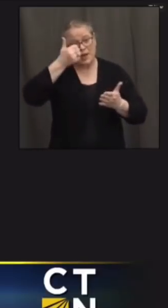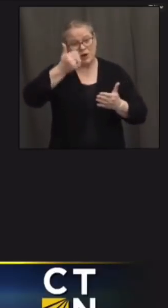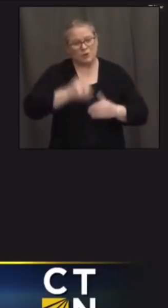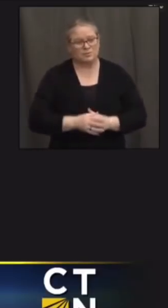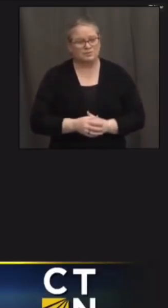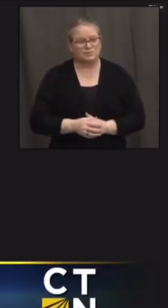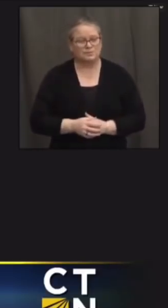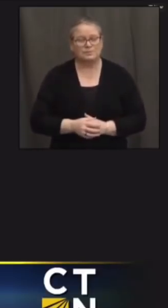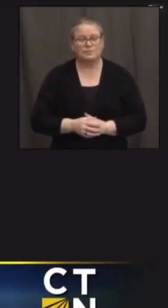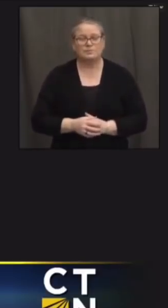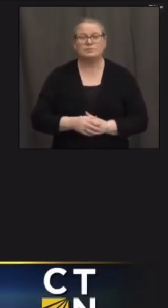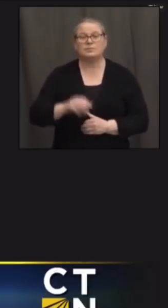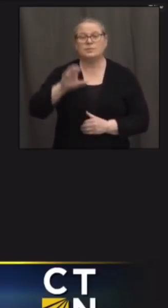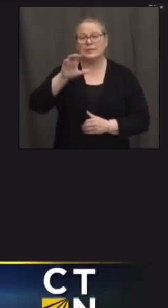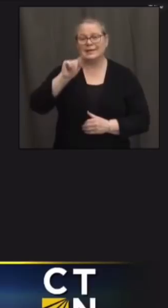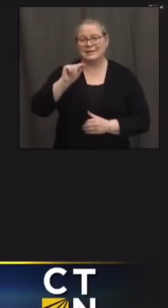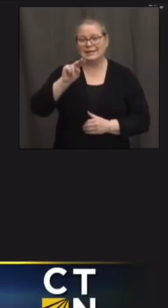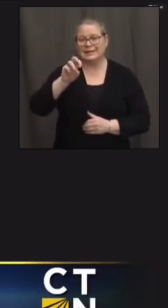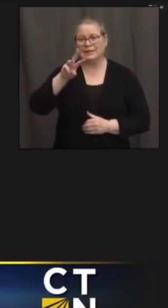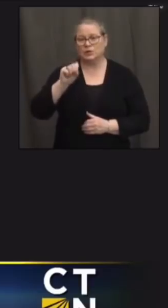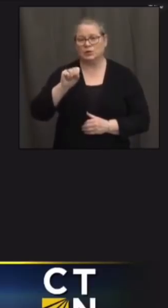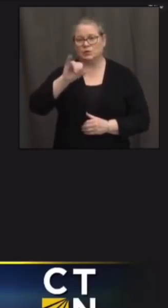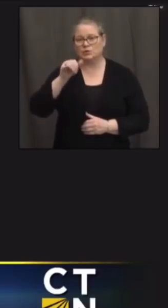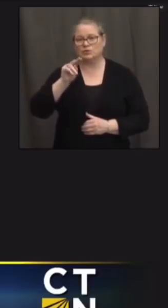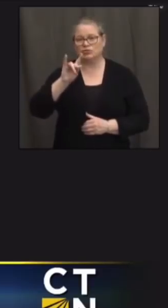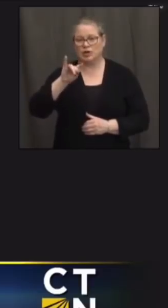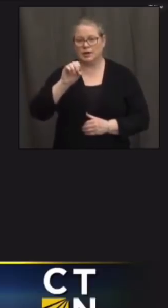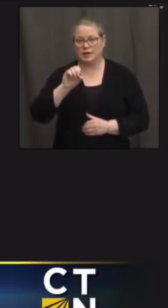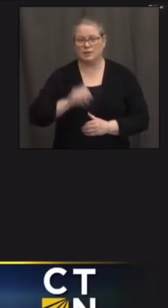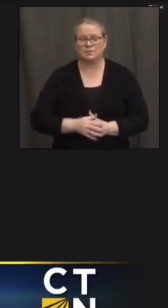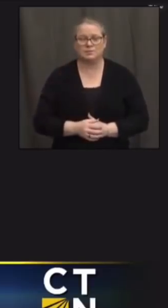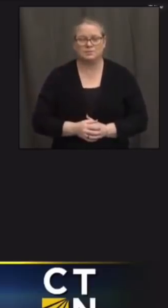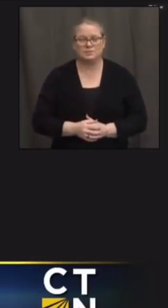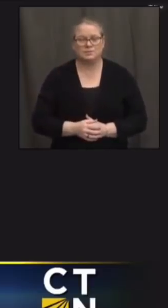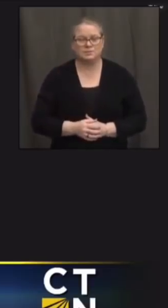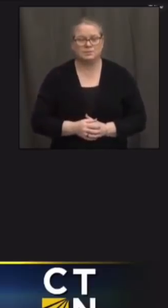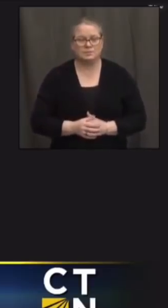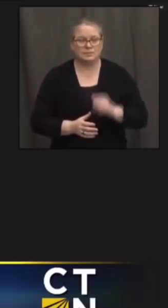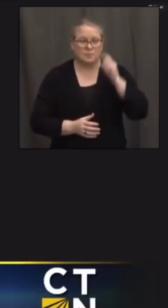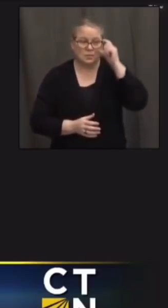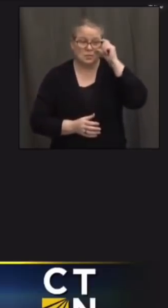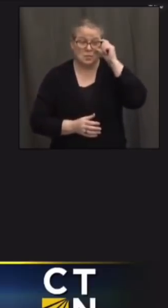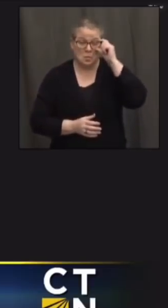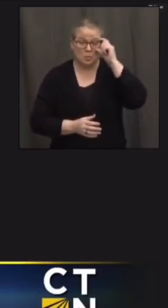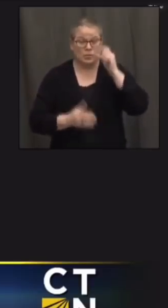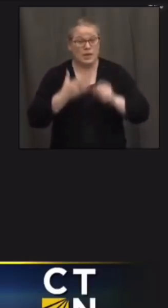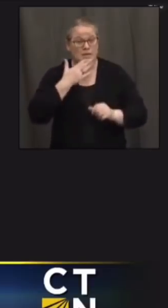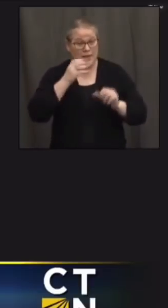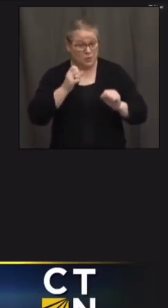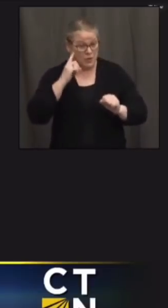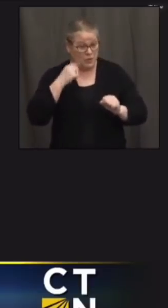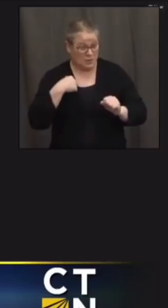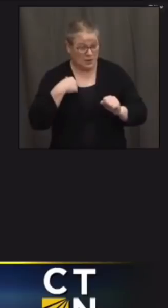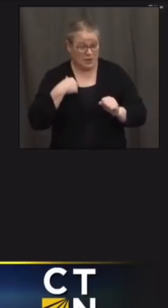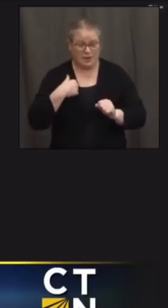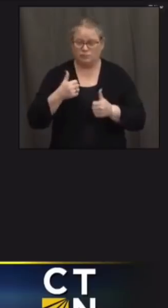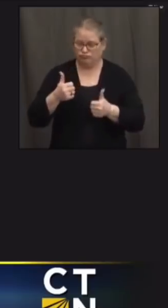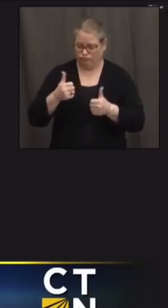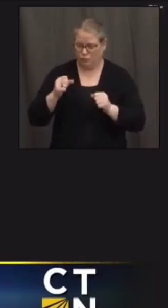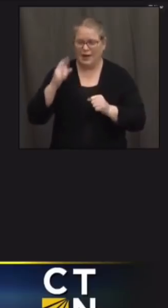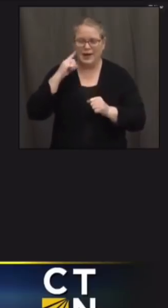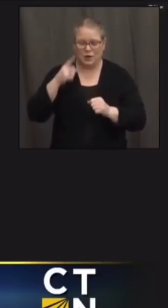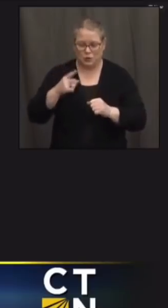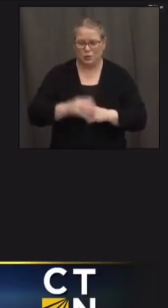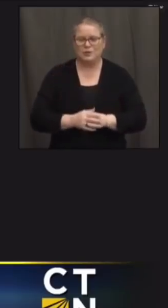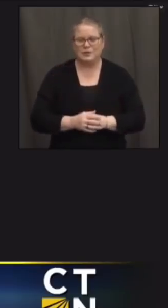ct news junkie thanks max can you hear me we got you okay good i